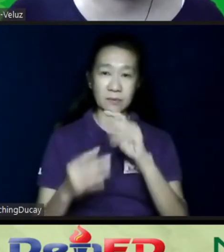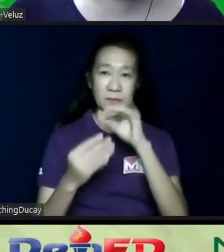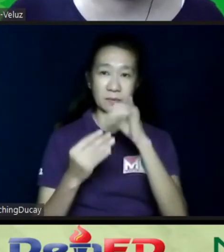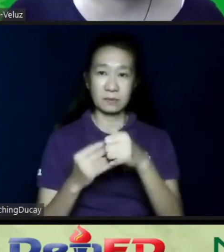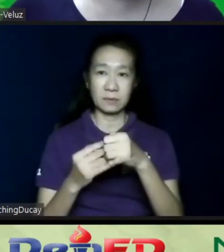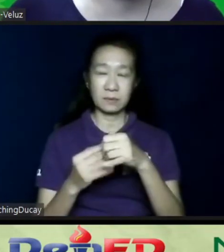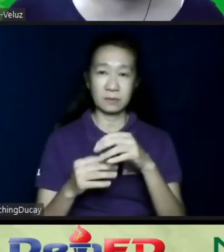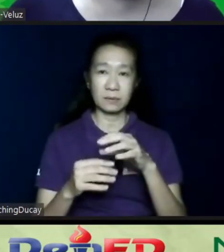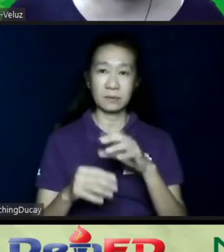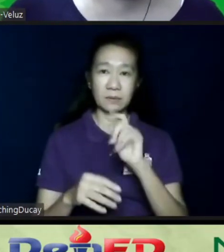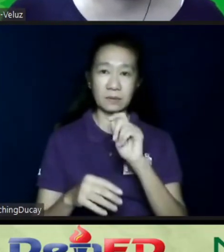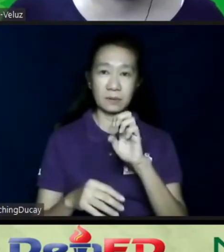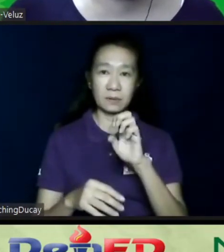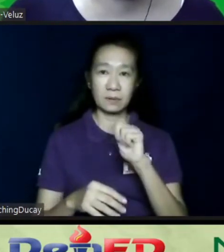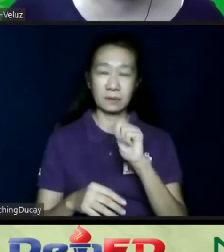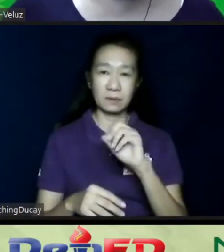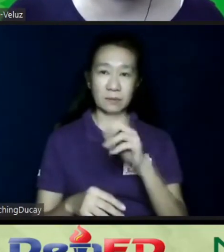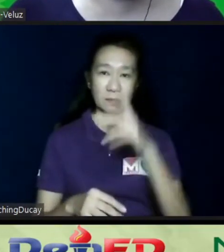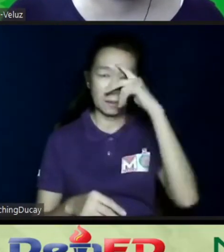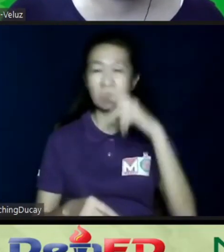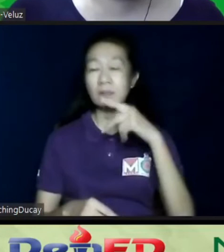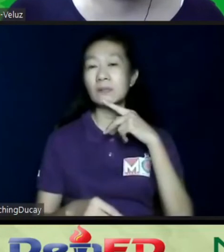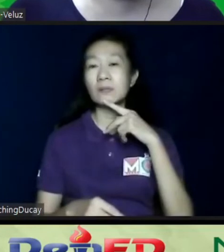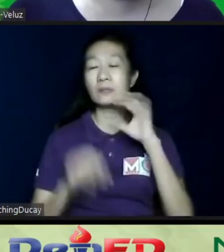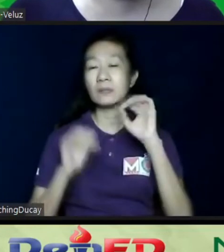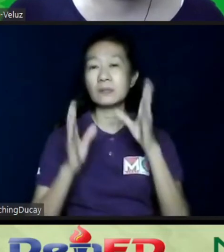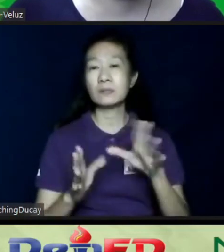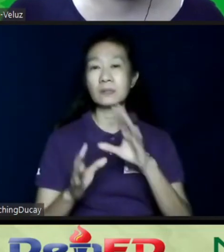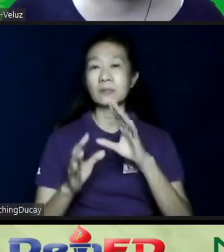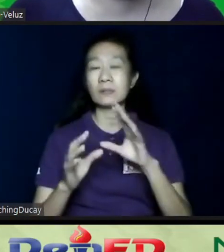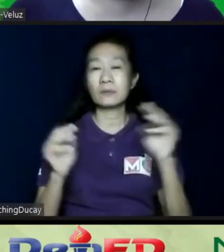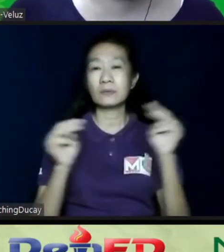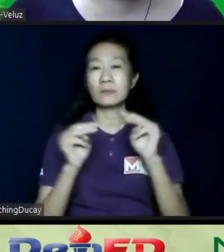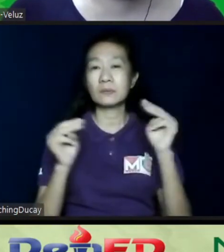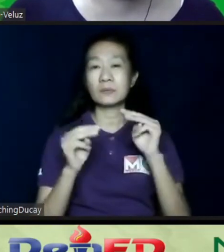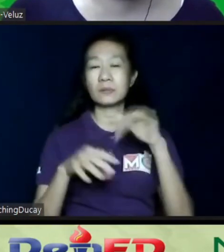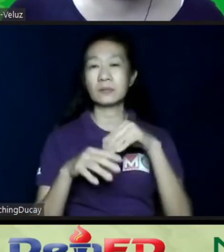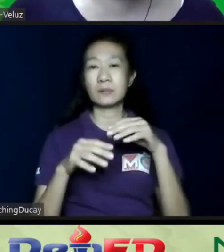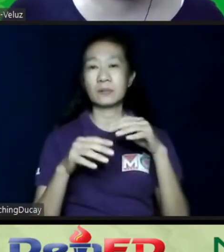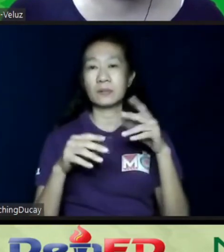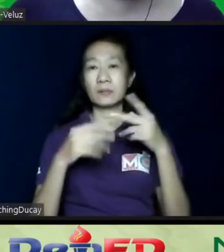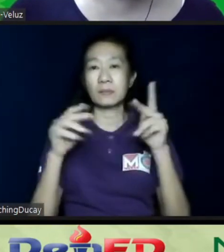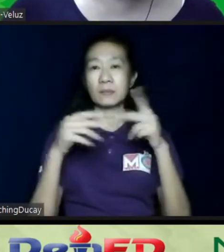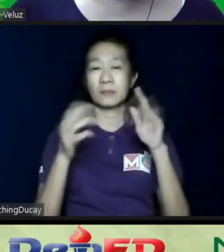also participate in the parent-teacher conferences doon sa mga public schools po natin.